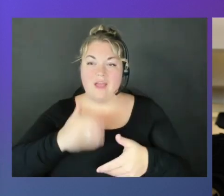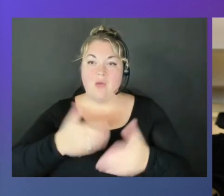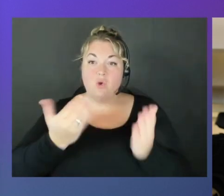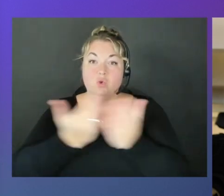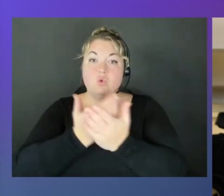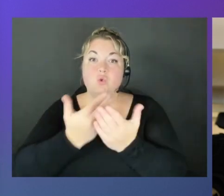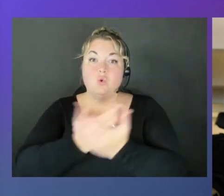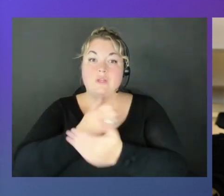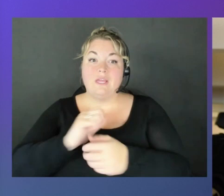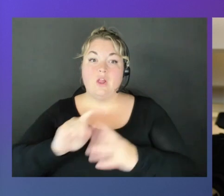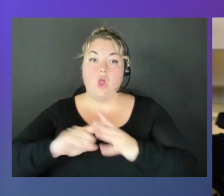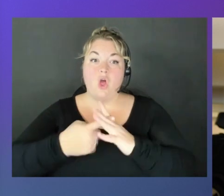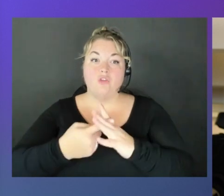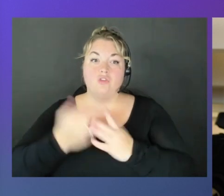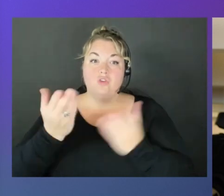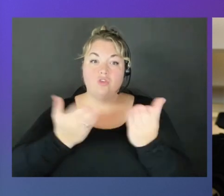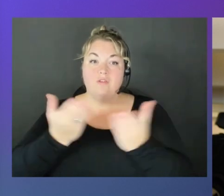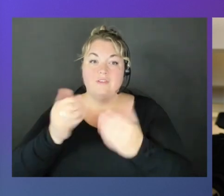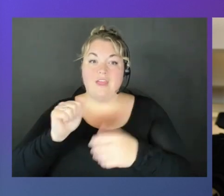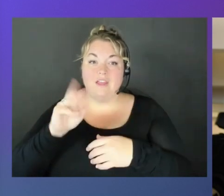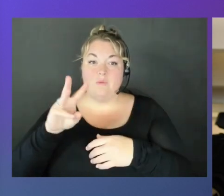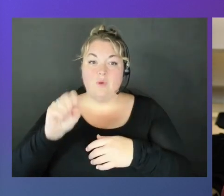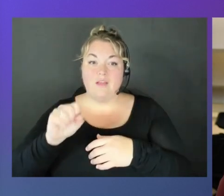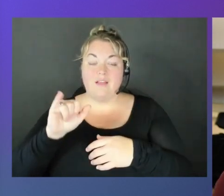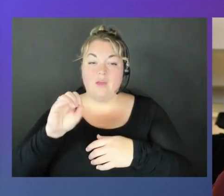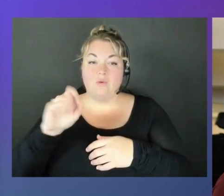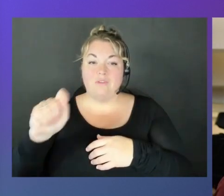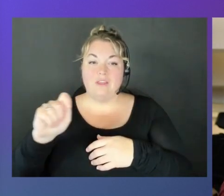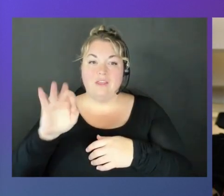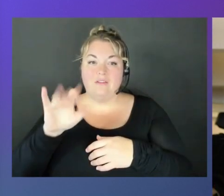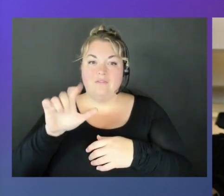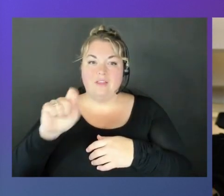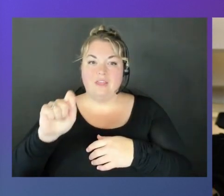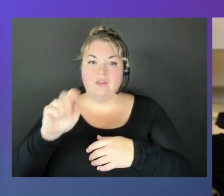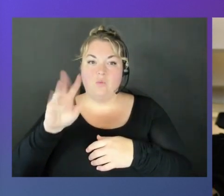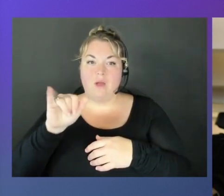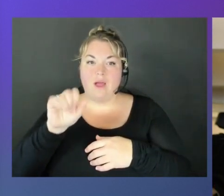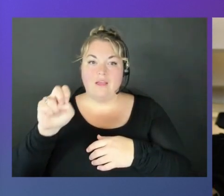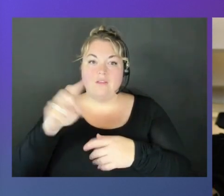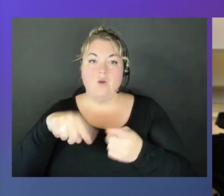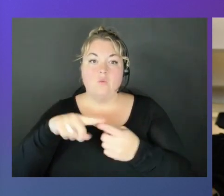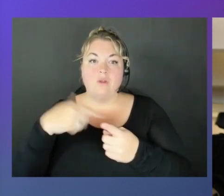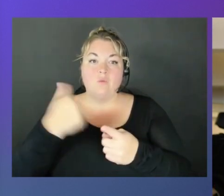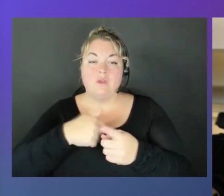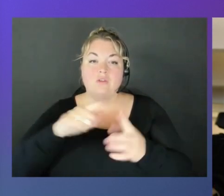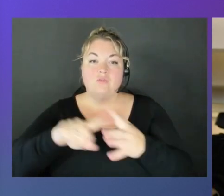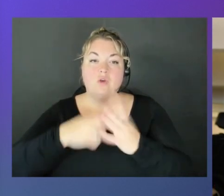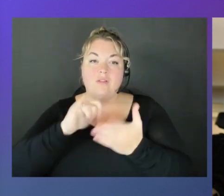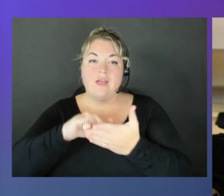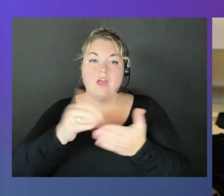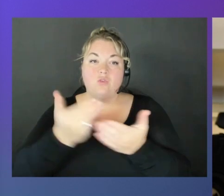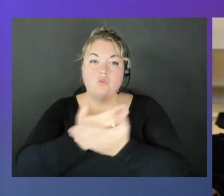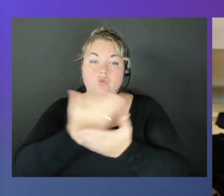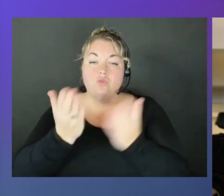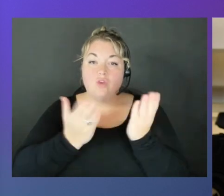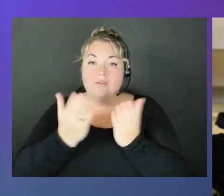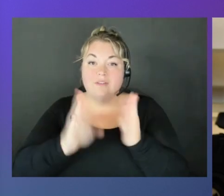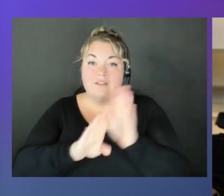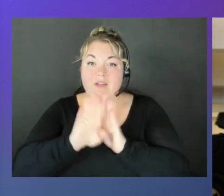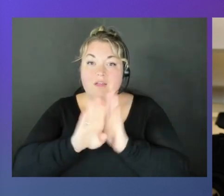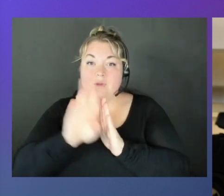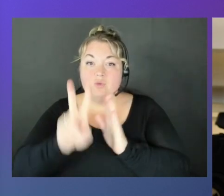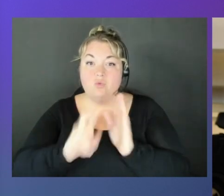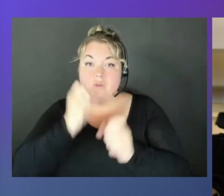launched service, AWS IoT FleetWise. So when we start this new service development two years ago,